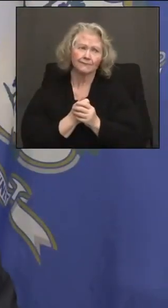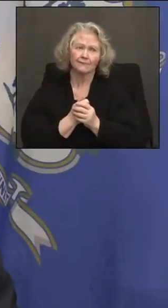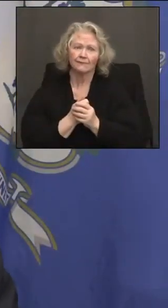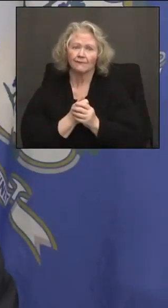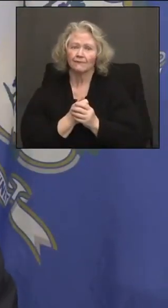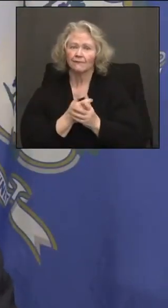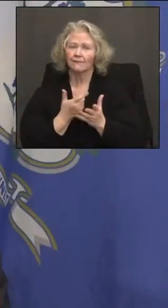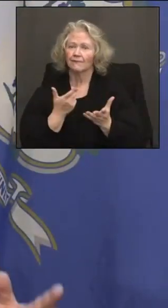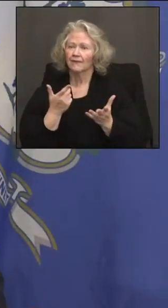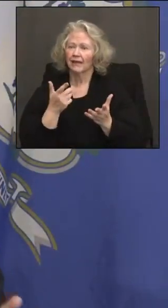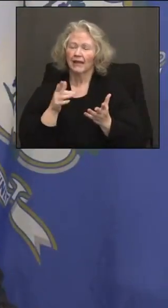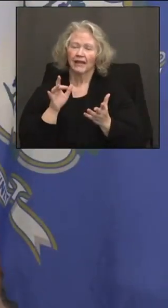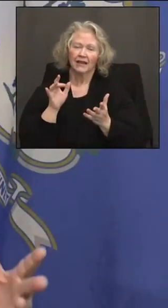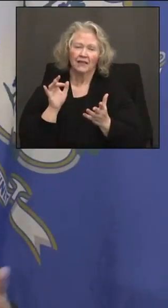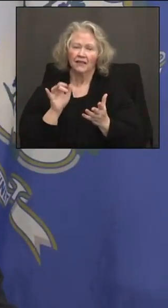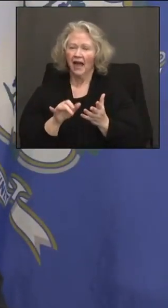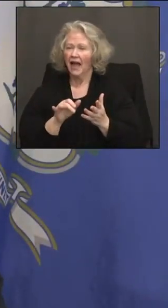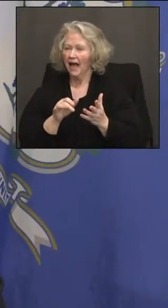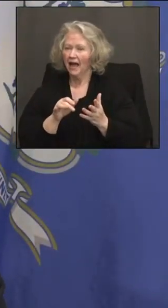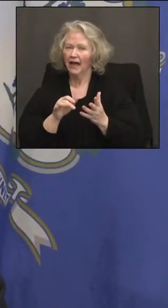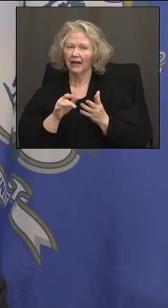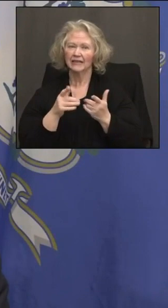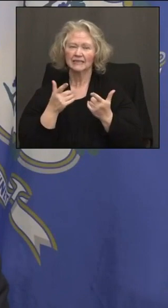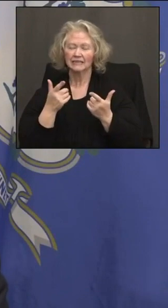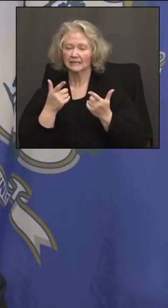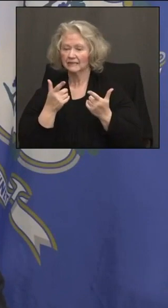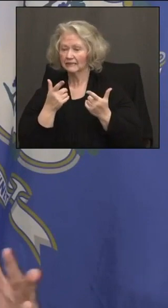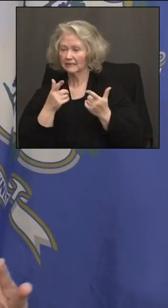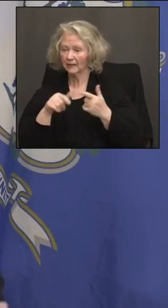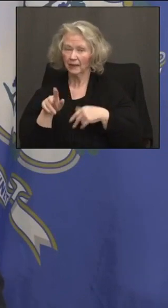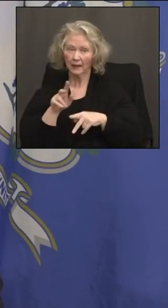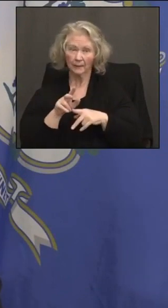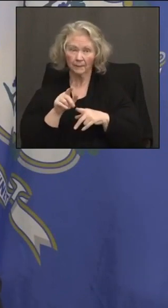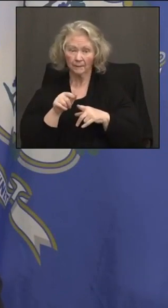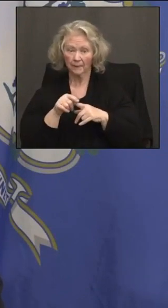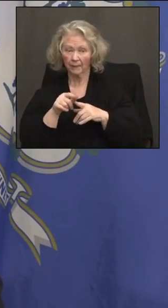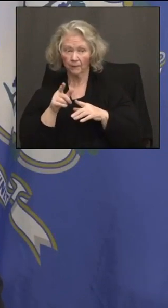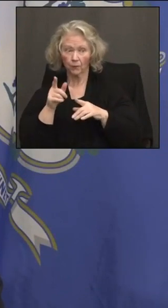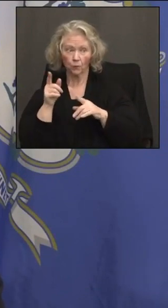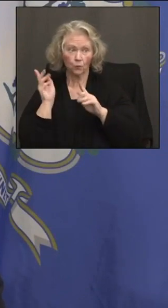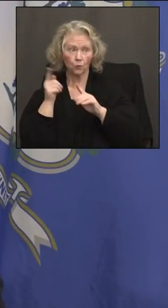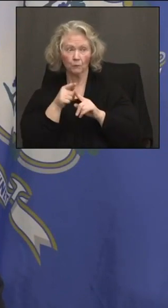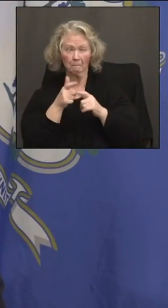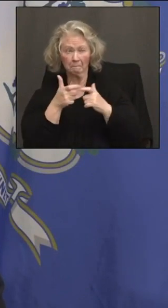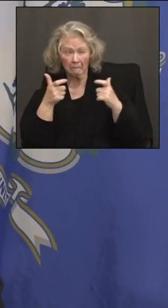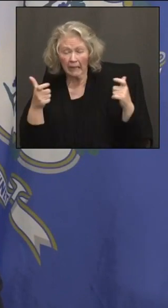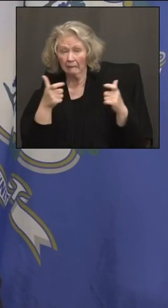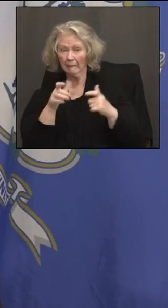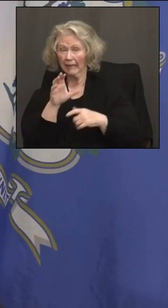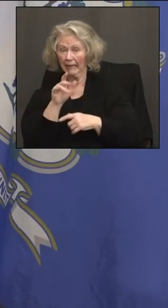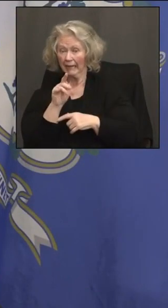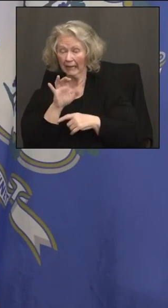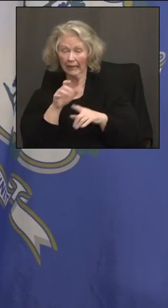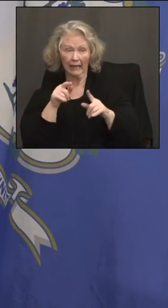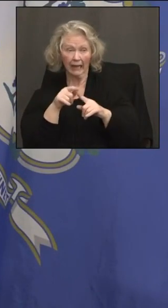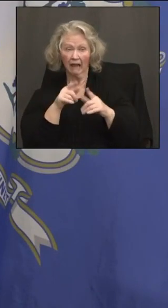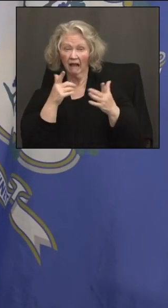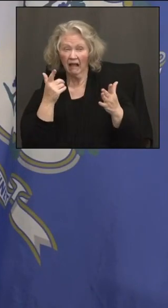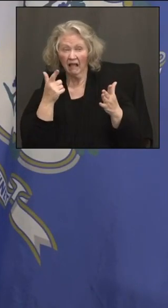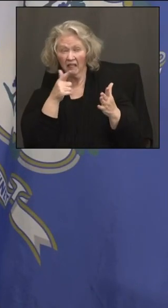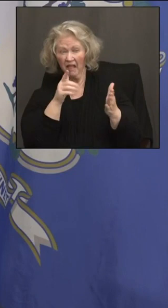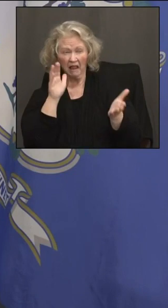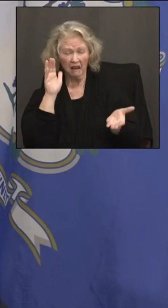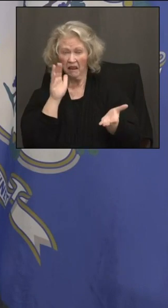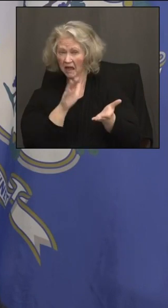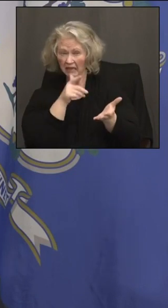worried well, that group that was easy to get to the mobile, those bigger vaccination clinics will maybe have to segment